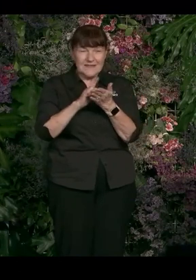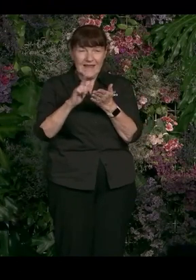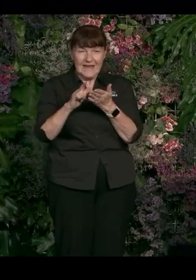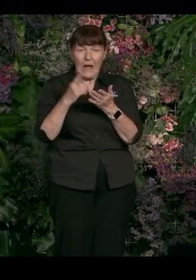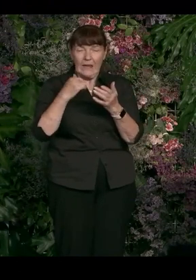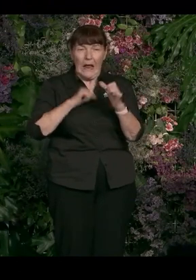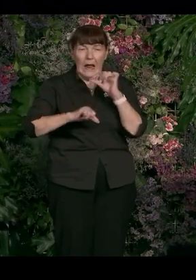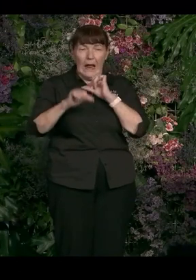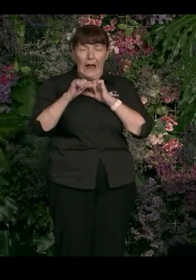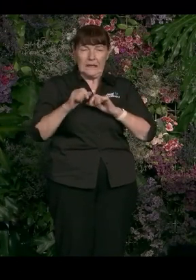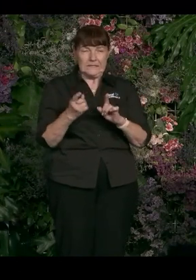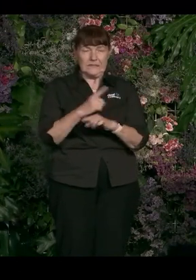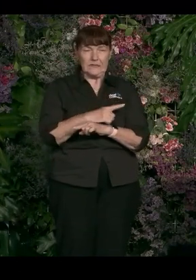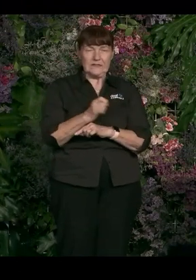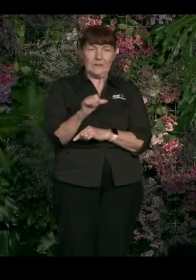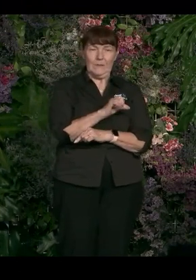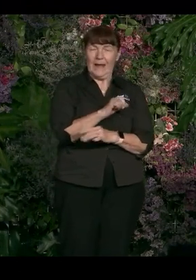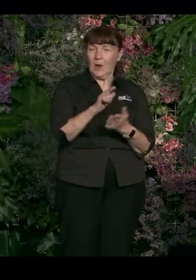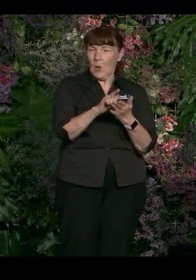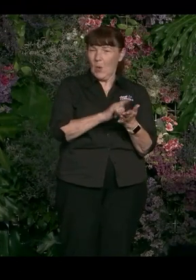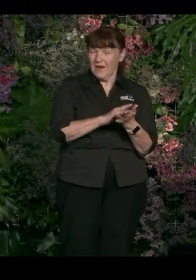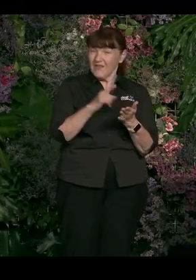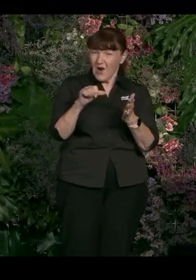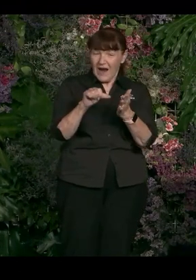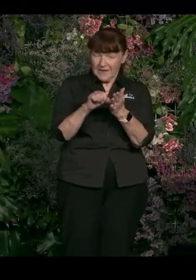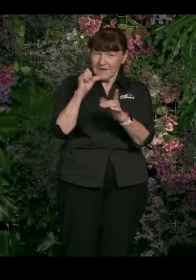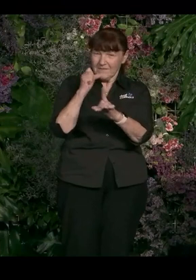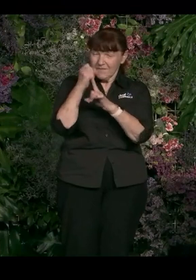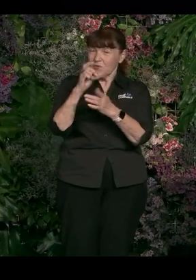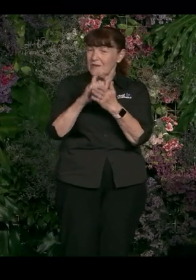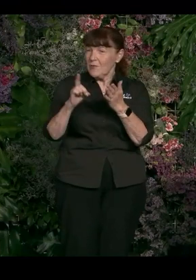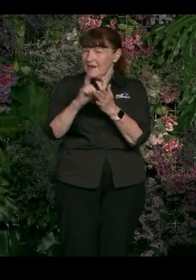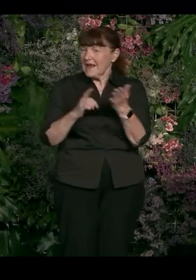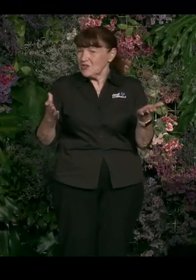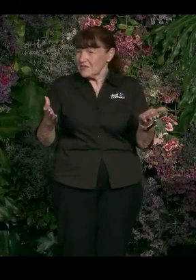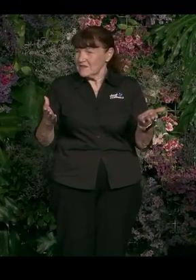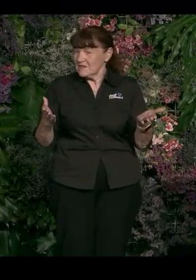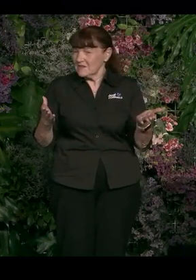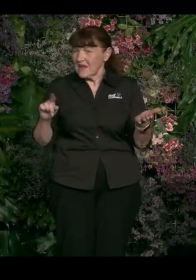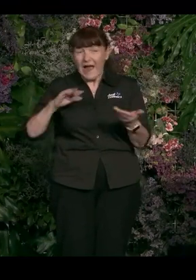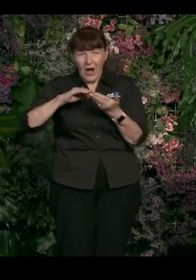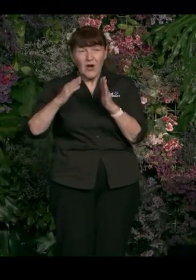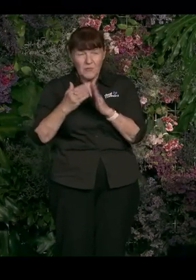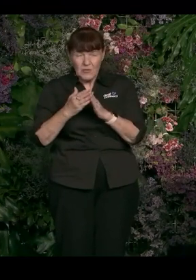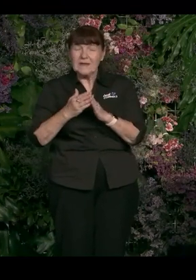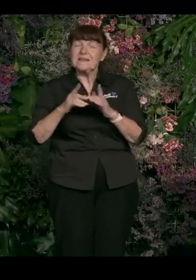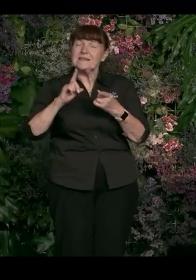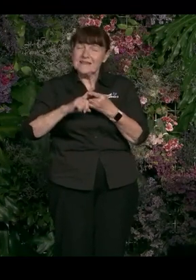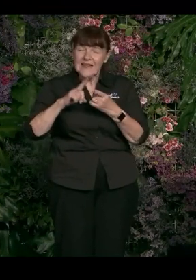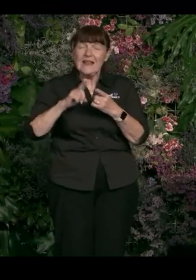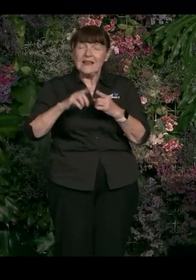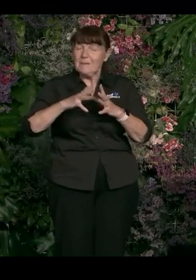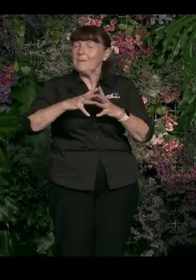to repeal the law. Economic outcomes, there are economic consequences to discrimination, in my opinion. Our community is still massively,